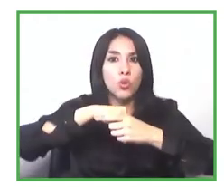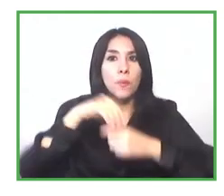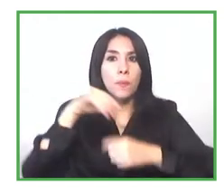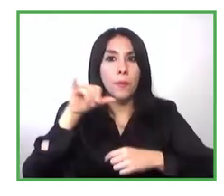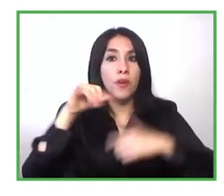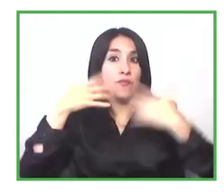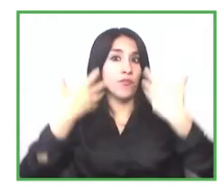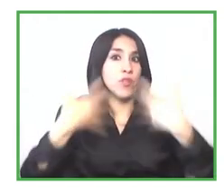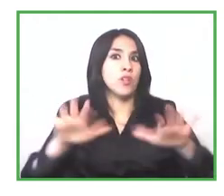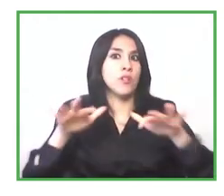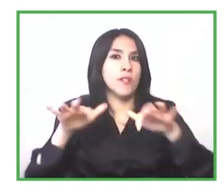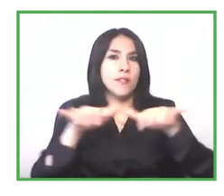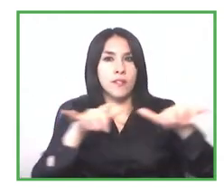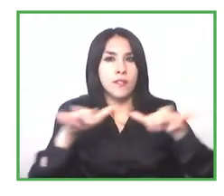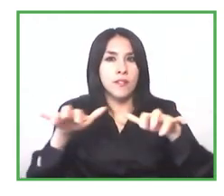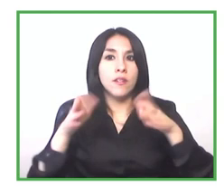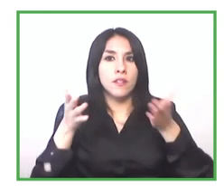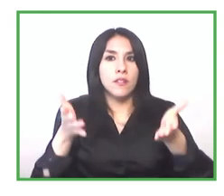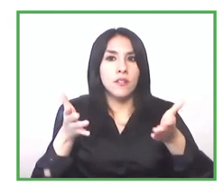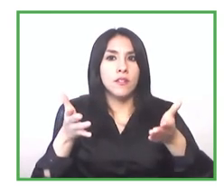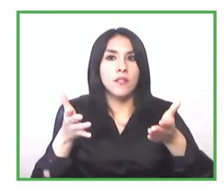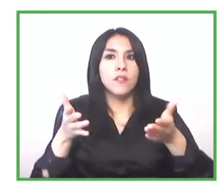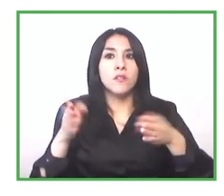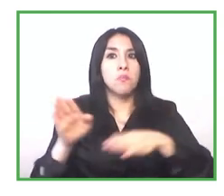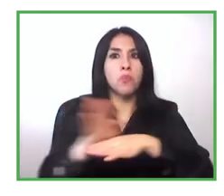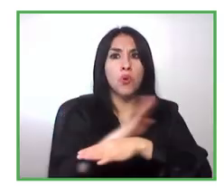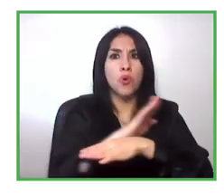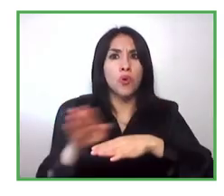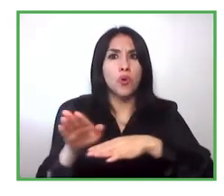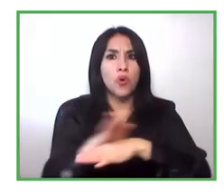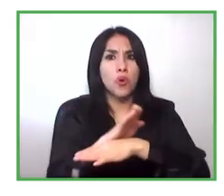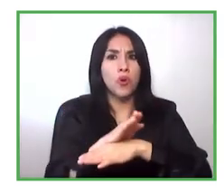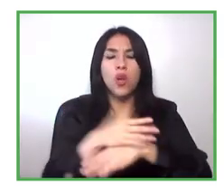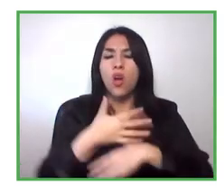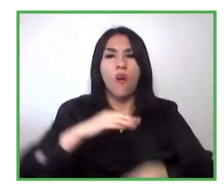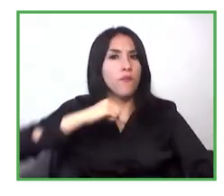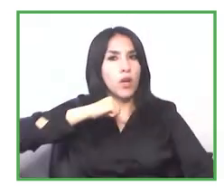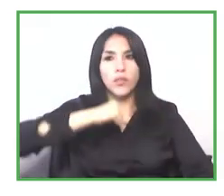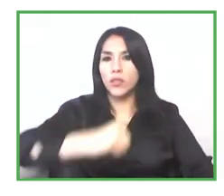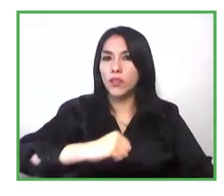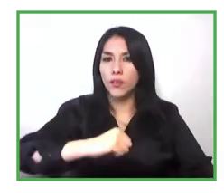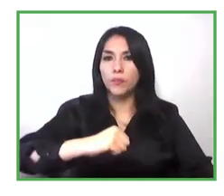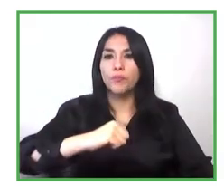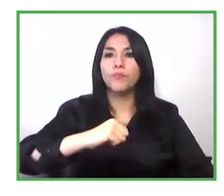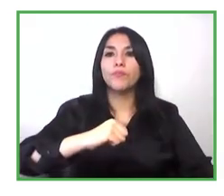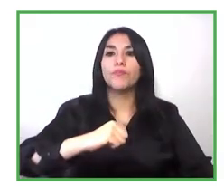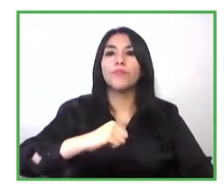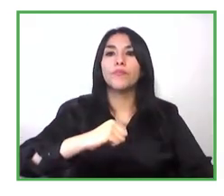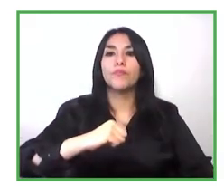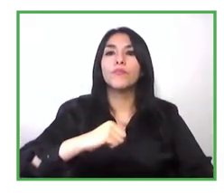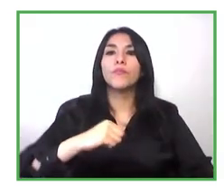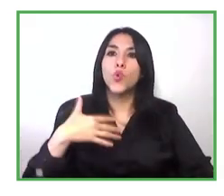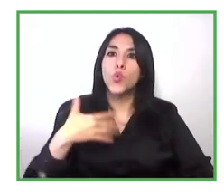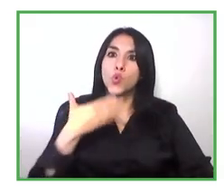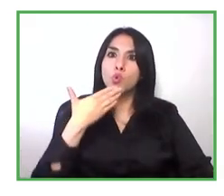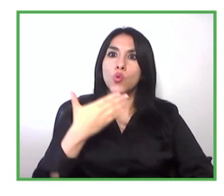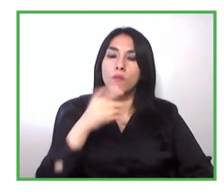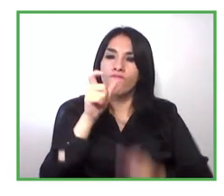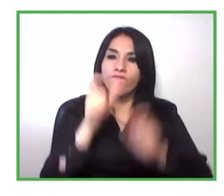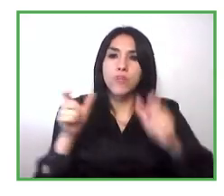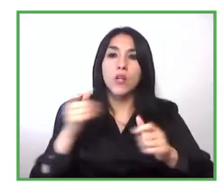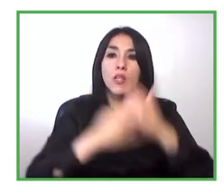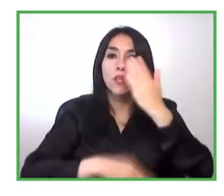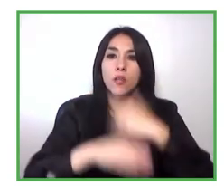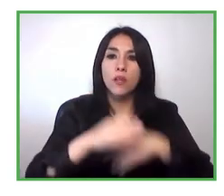digitalized and this access to services can make easier can give easier access to people with